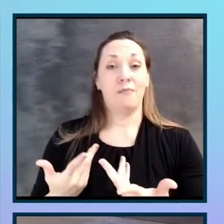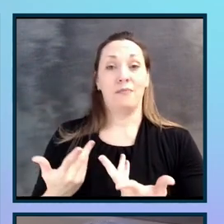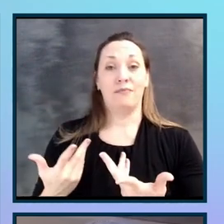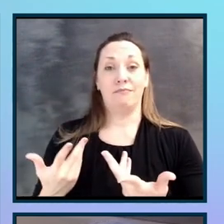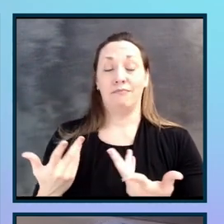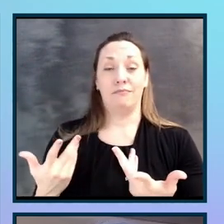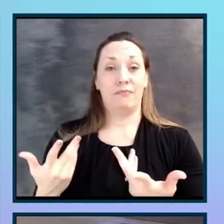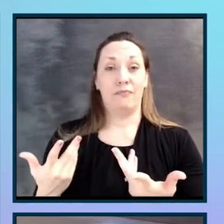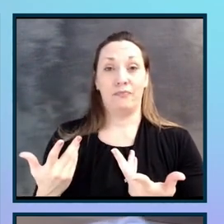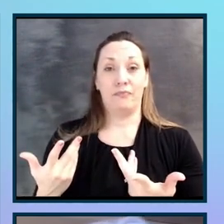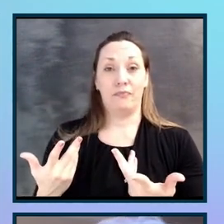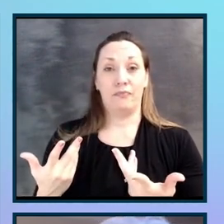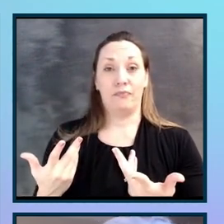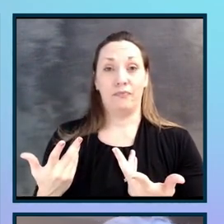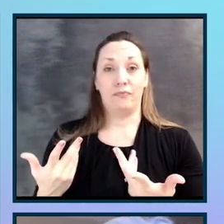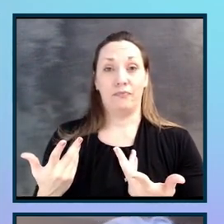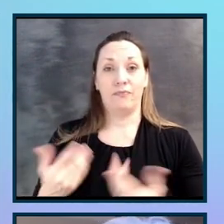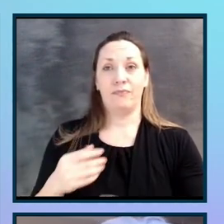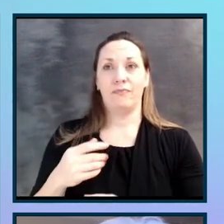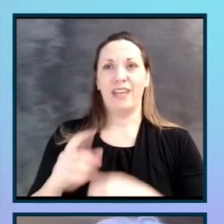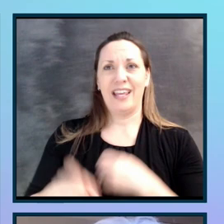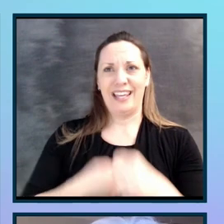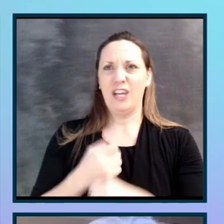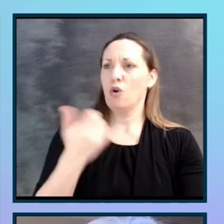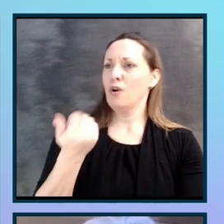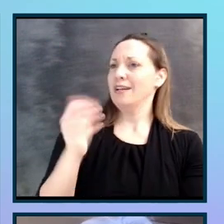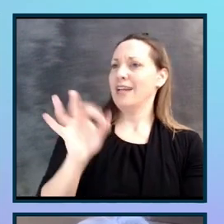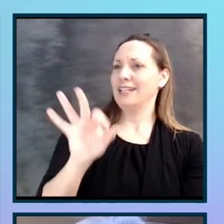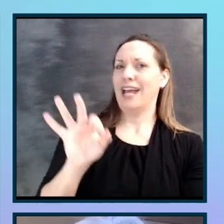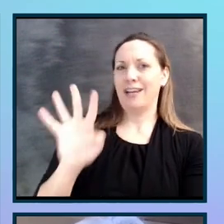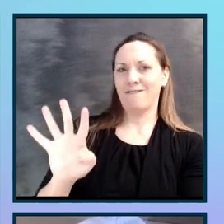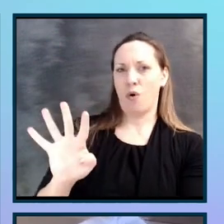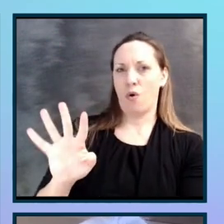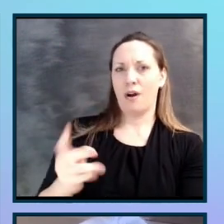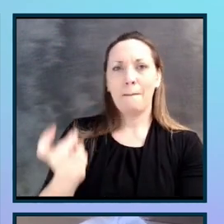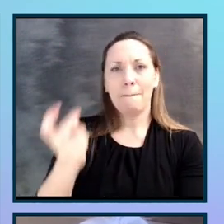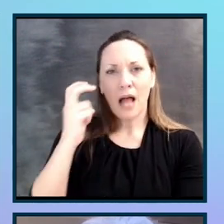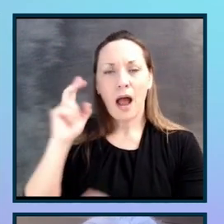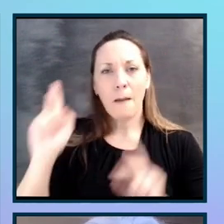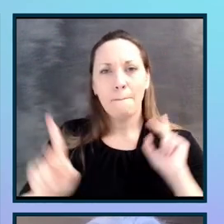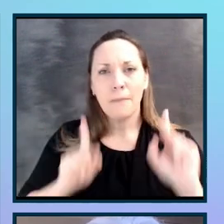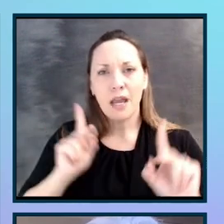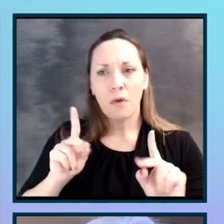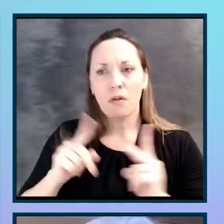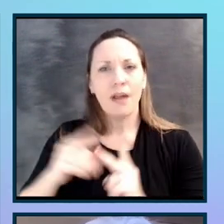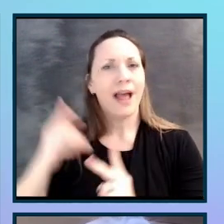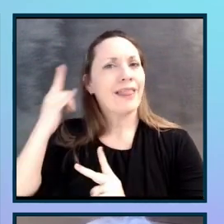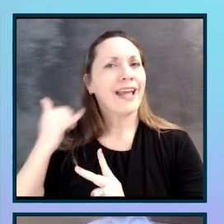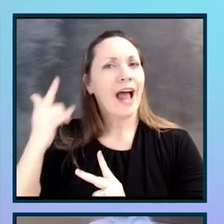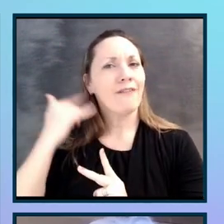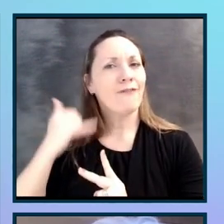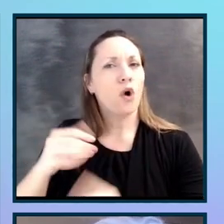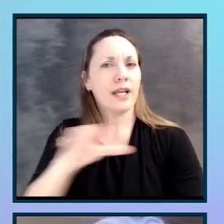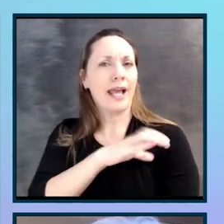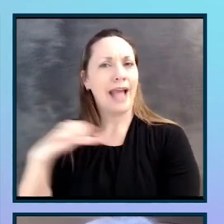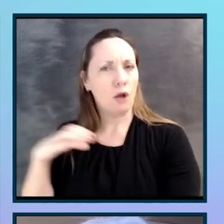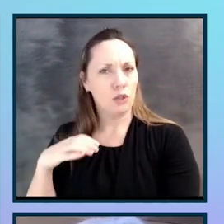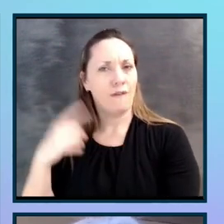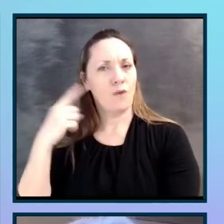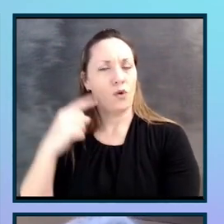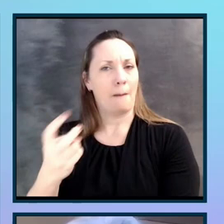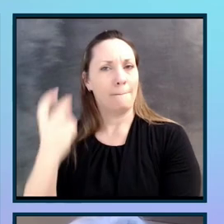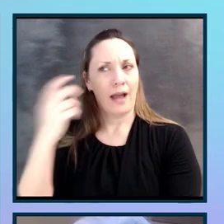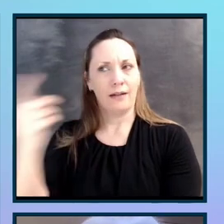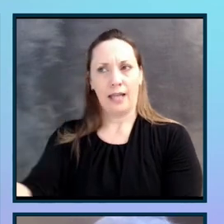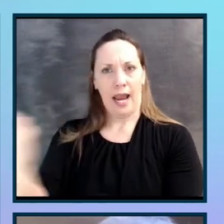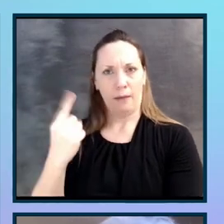in 1994, blind people and the California Council of the Blind came to me. I was